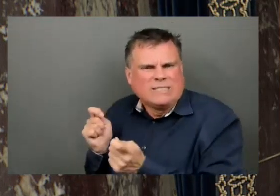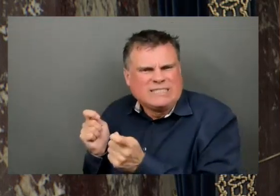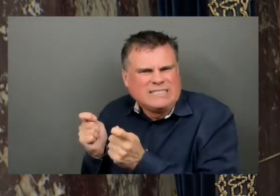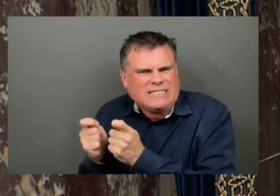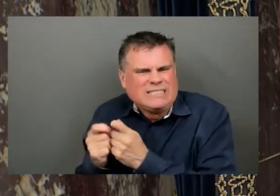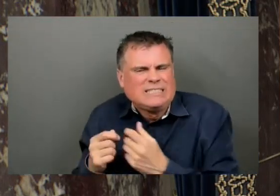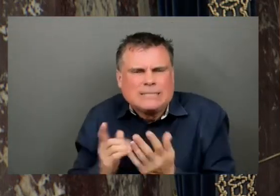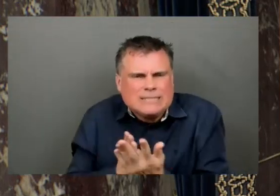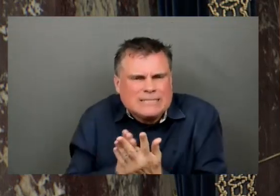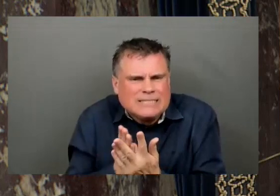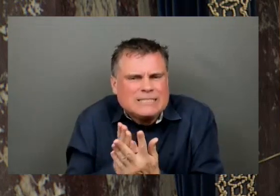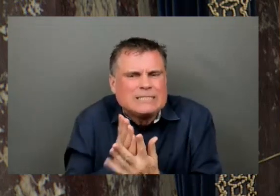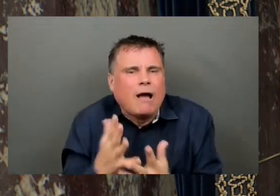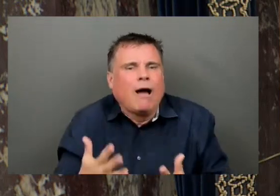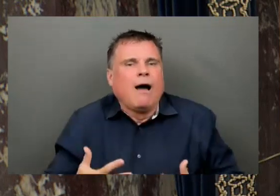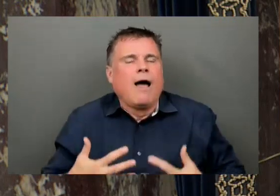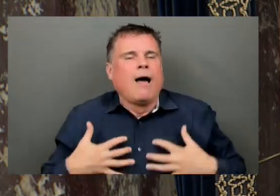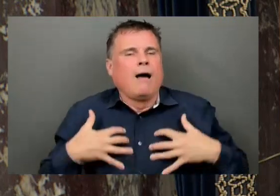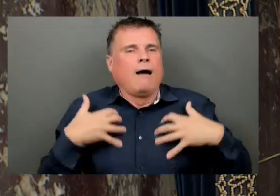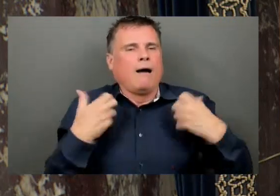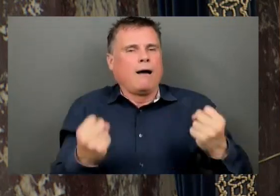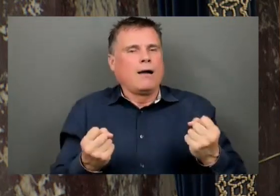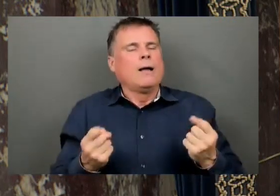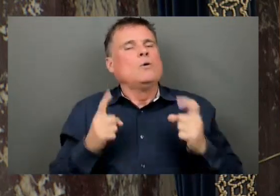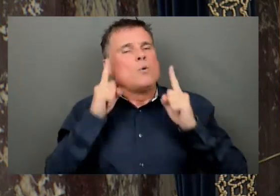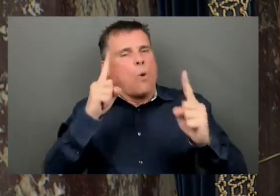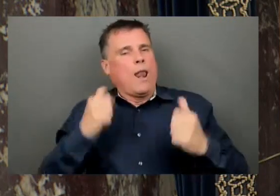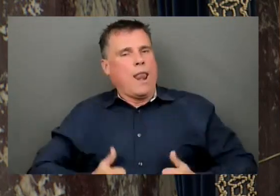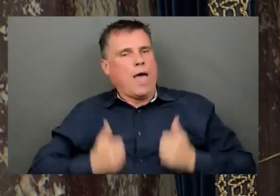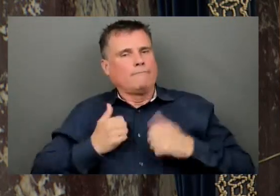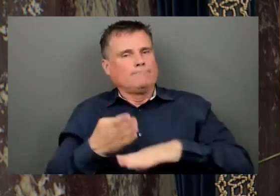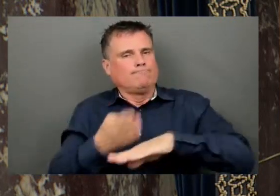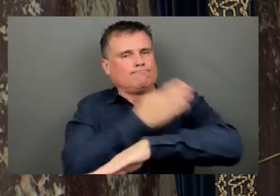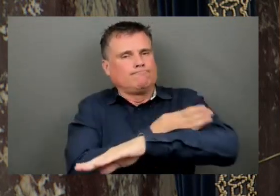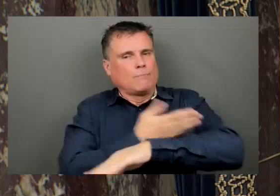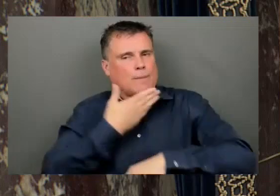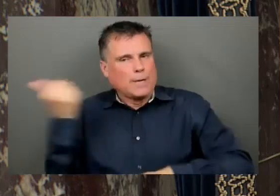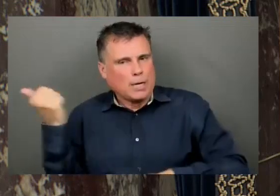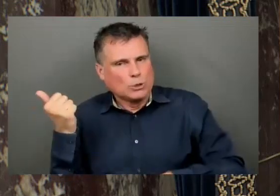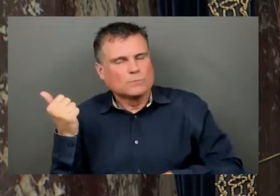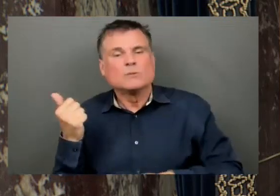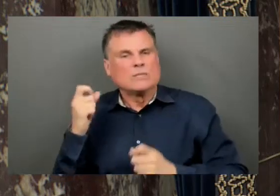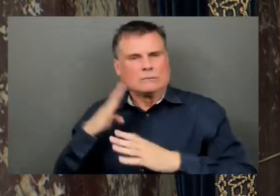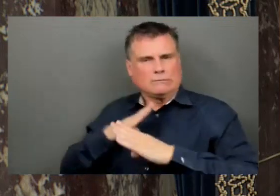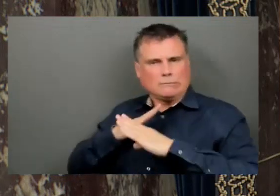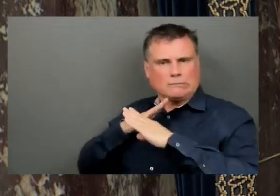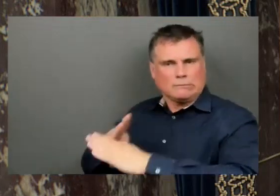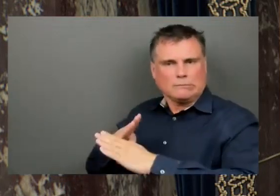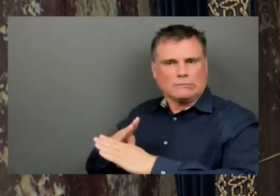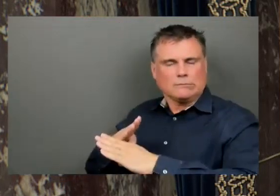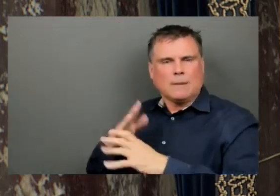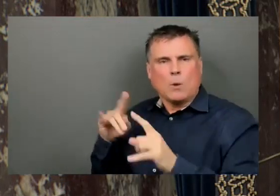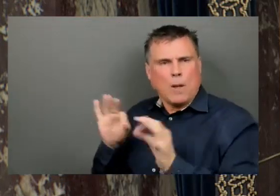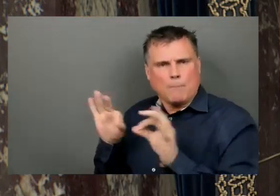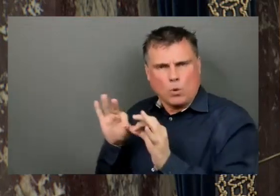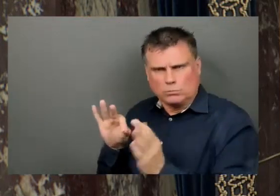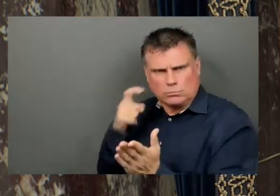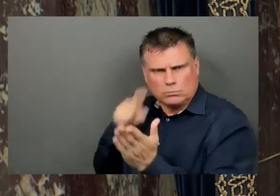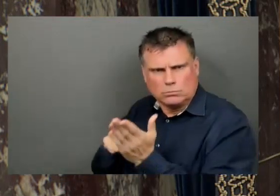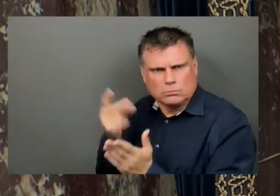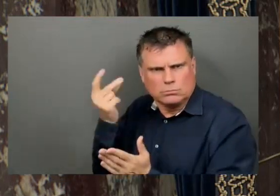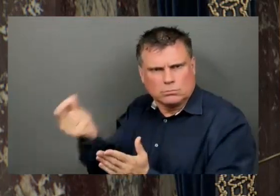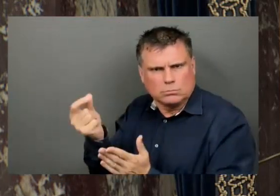prevention, diagnosis and treatment wherever possible. Together, we can create a far better future for